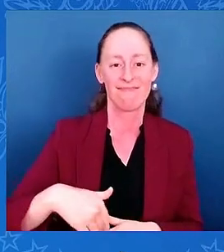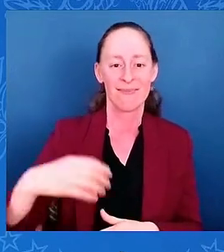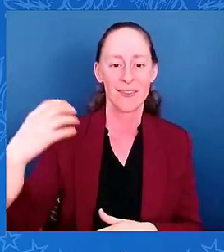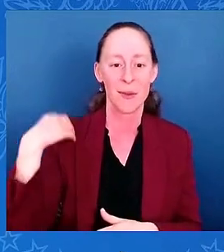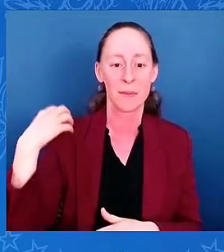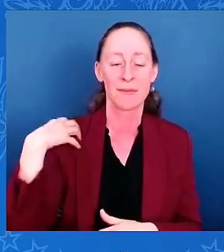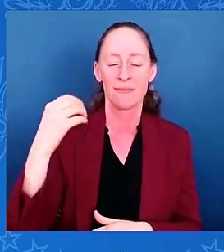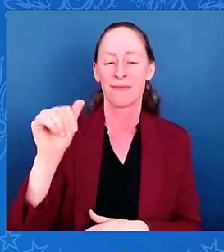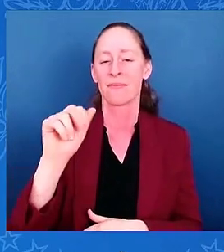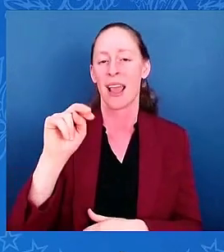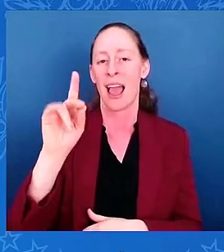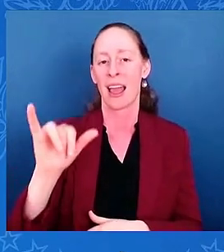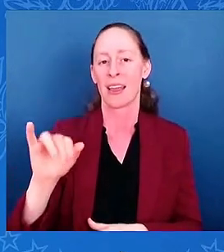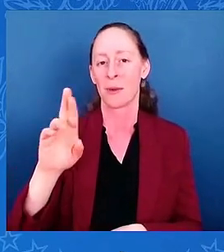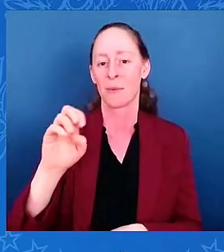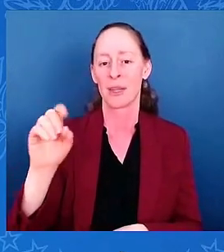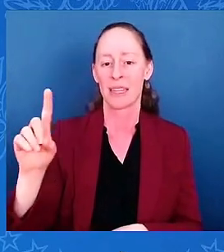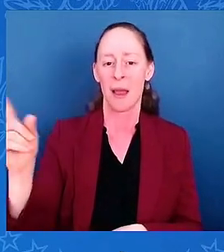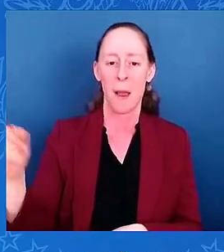for the President.